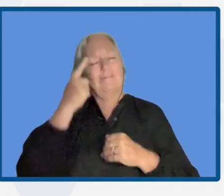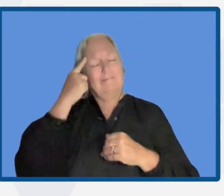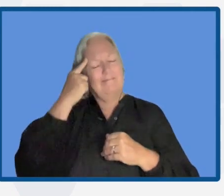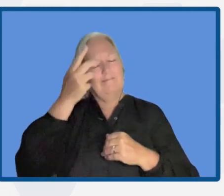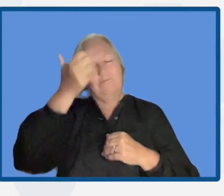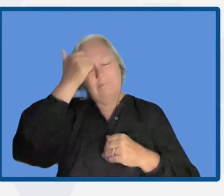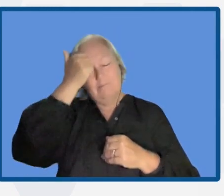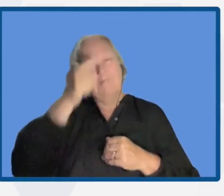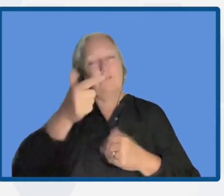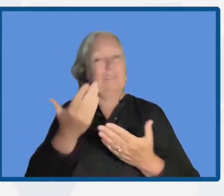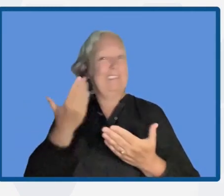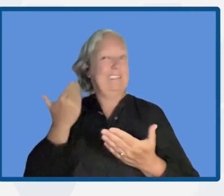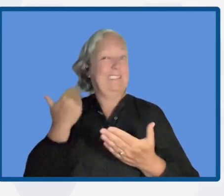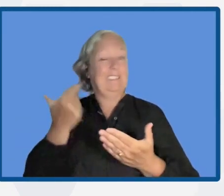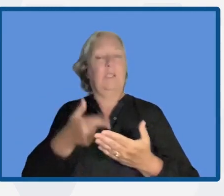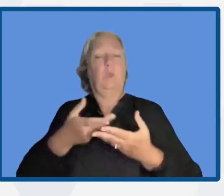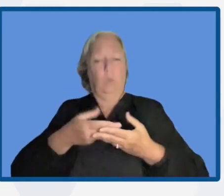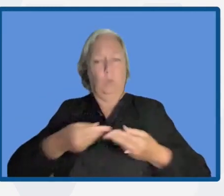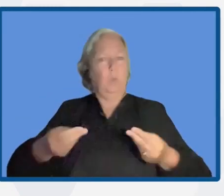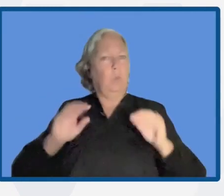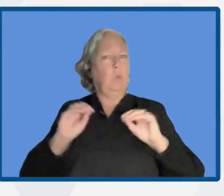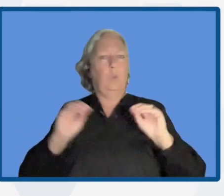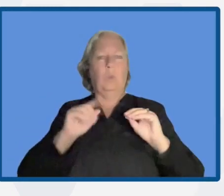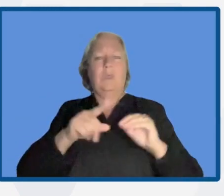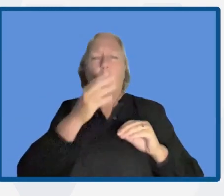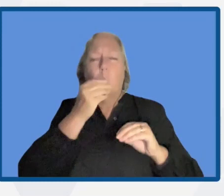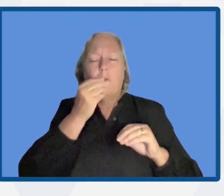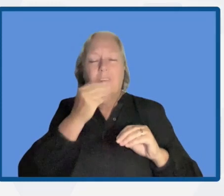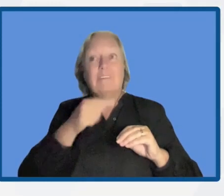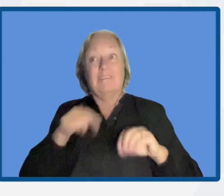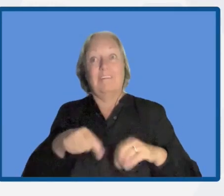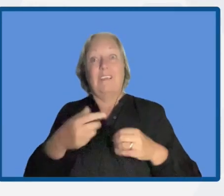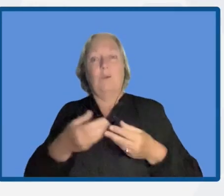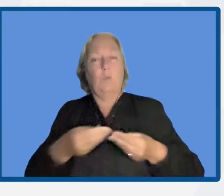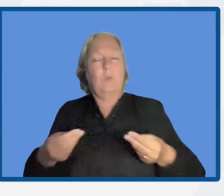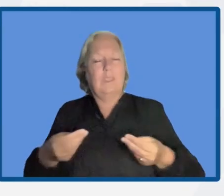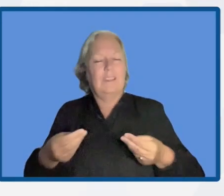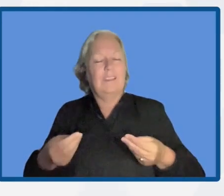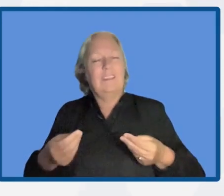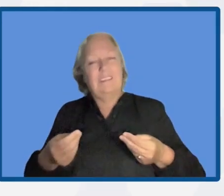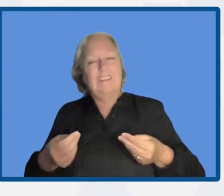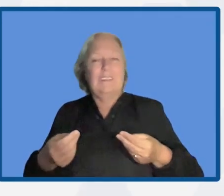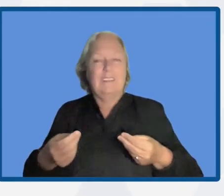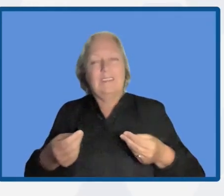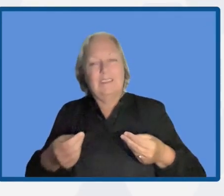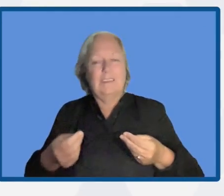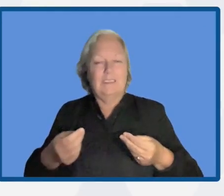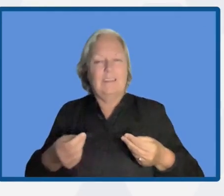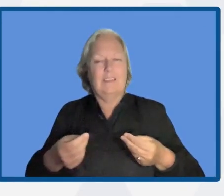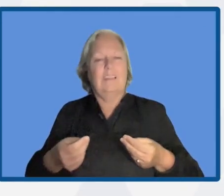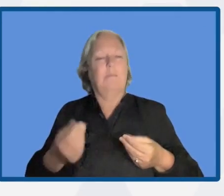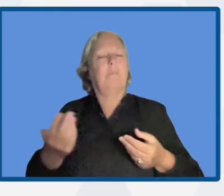We are also experiencing a drought with El Niño, so we need to work with